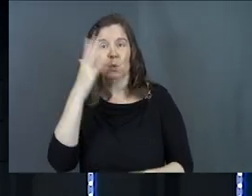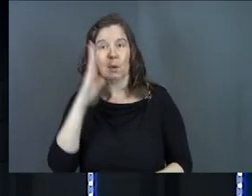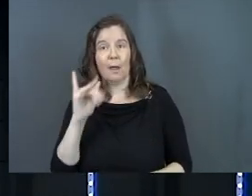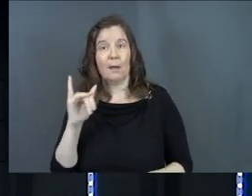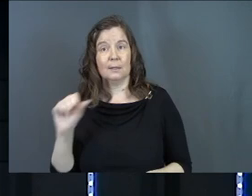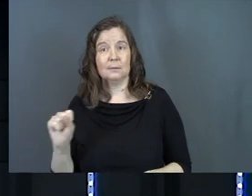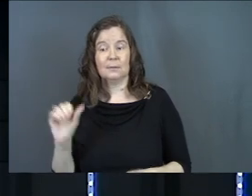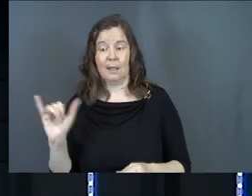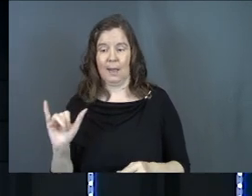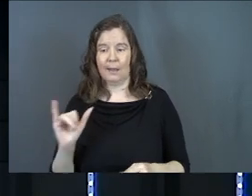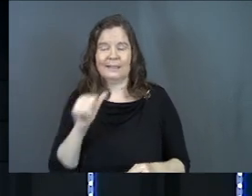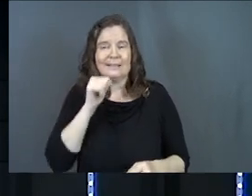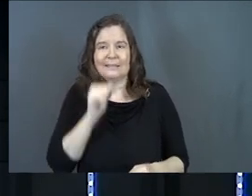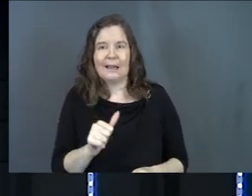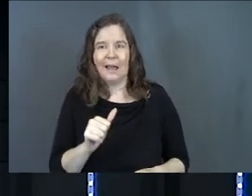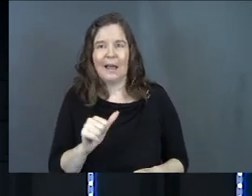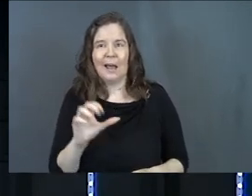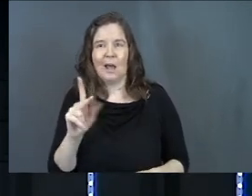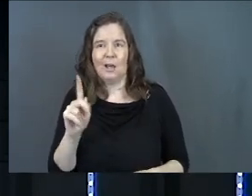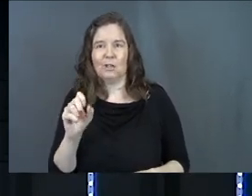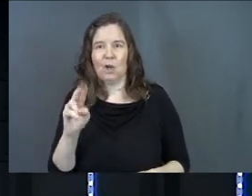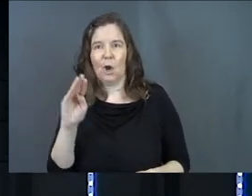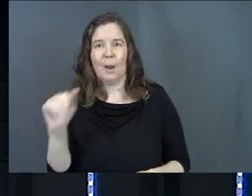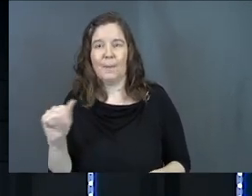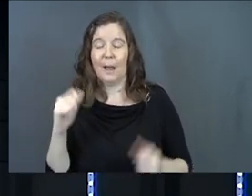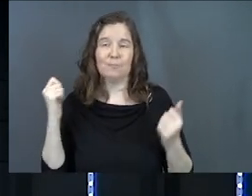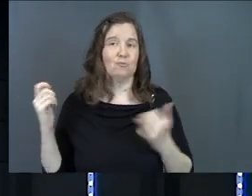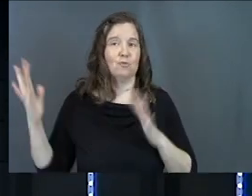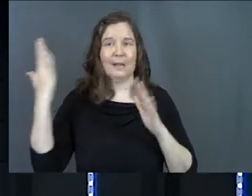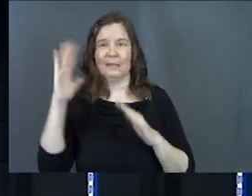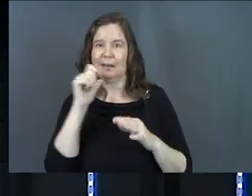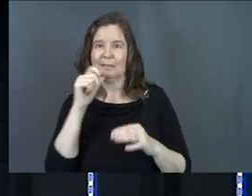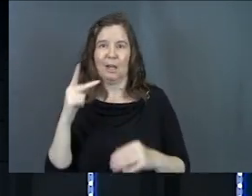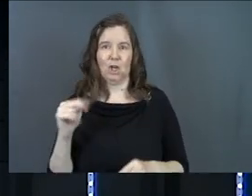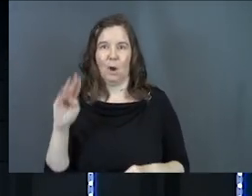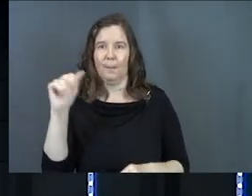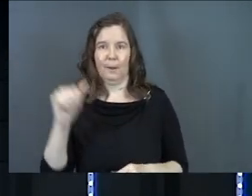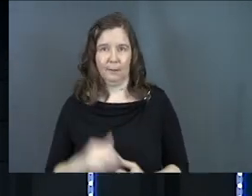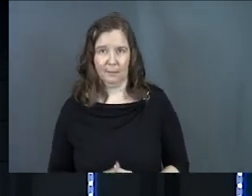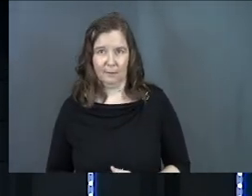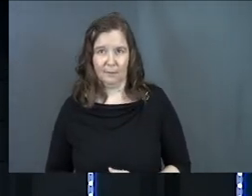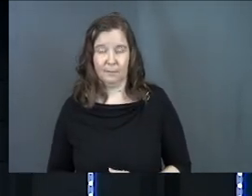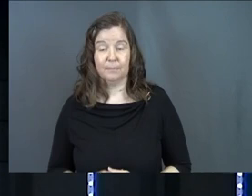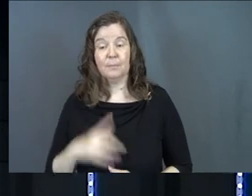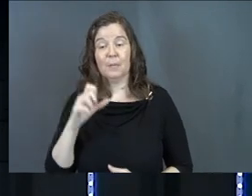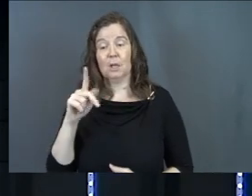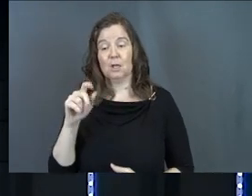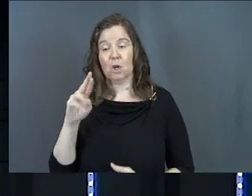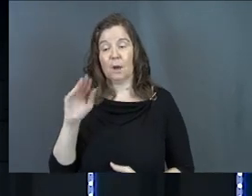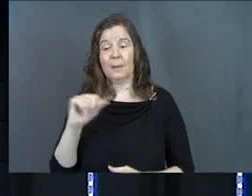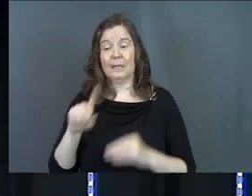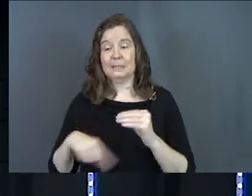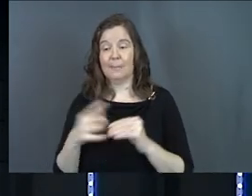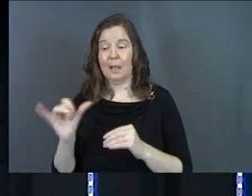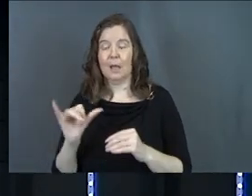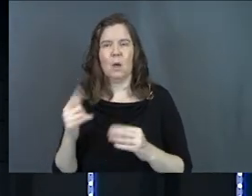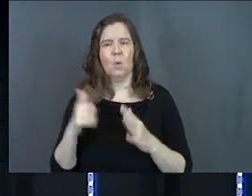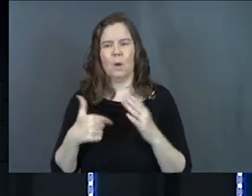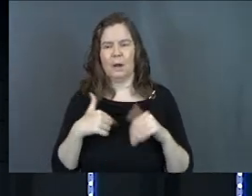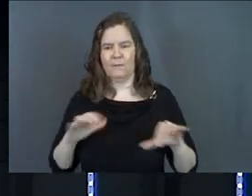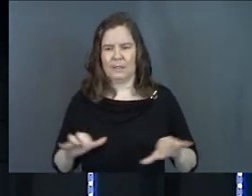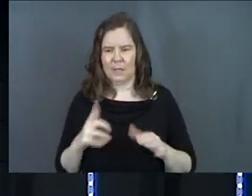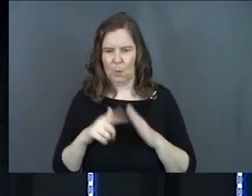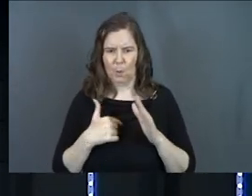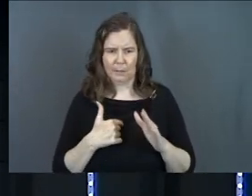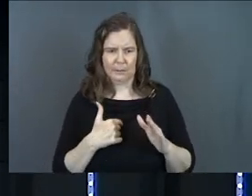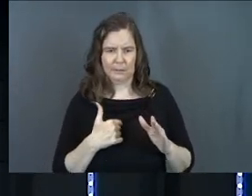is. Like it's not karma. Praise God it's not karma. Because karma is all about like, what have